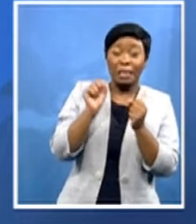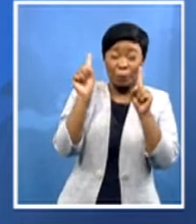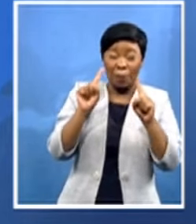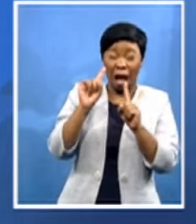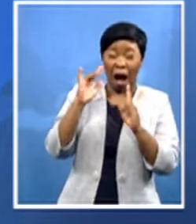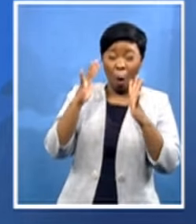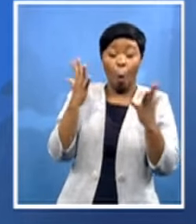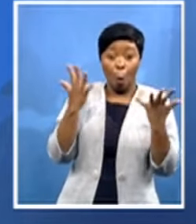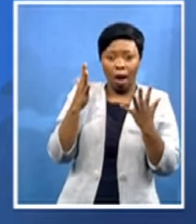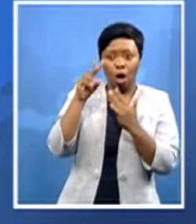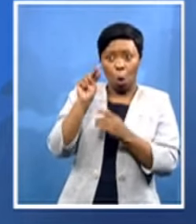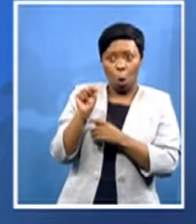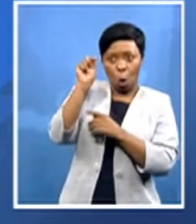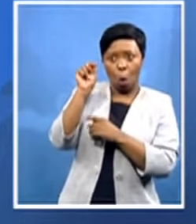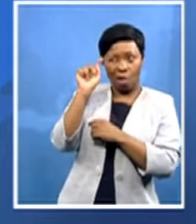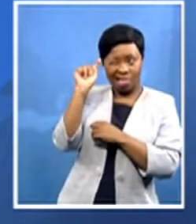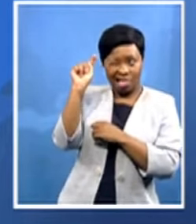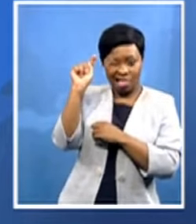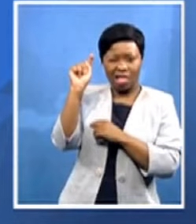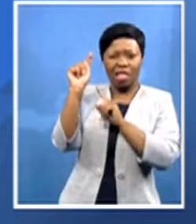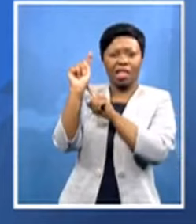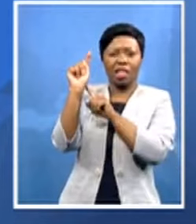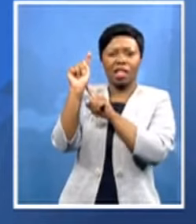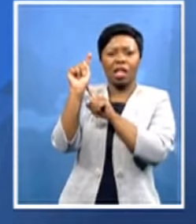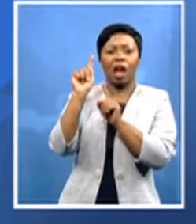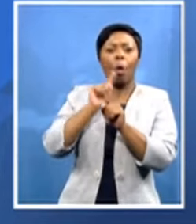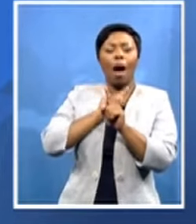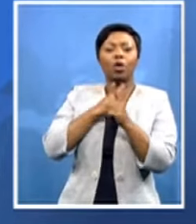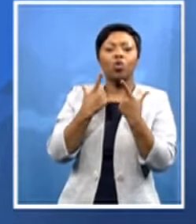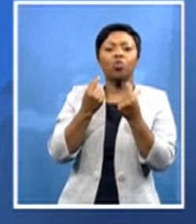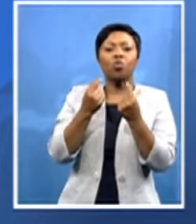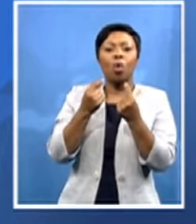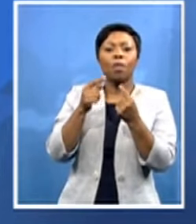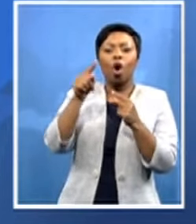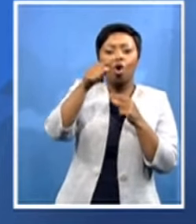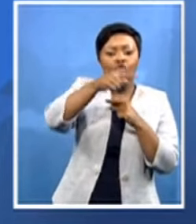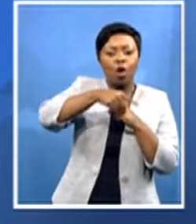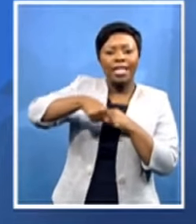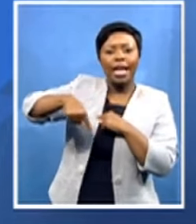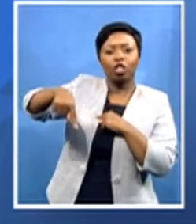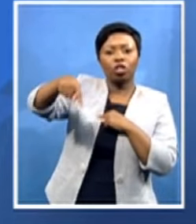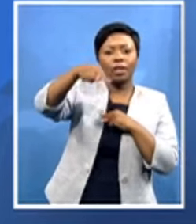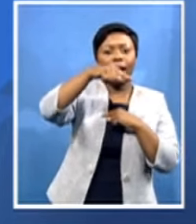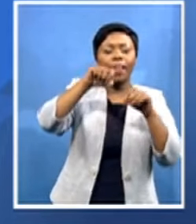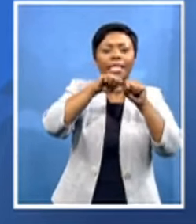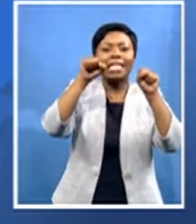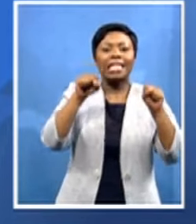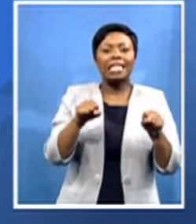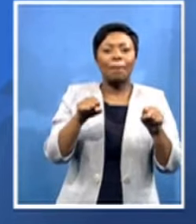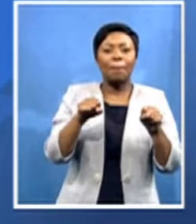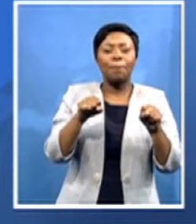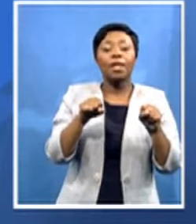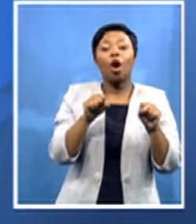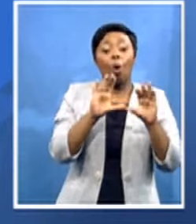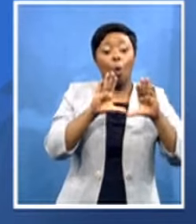the rotational system which was passed by the rules committee in perp